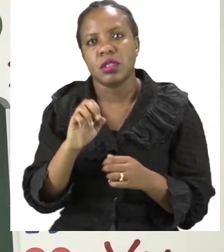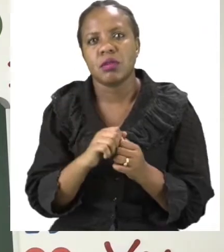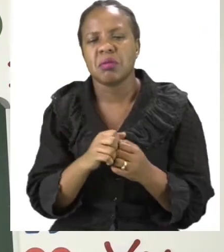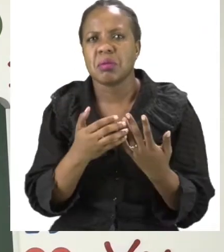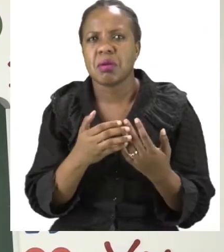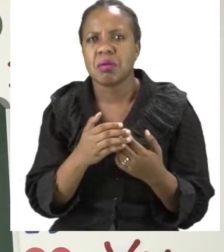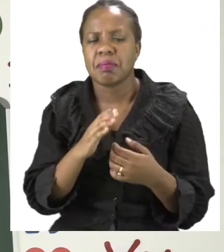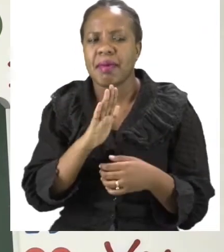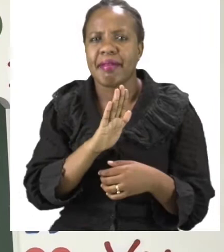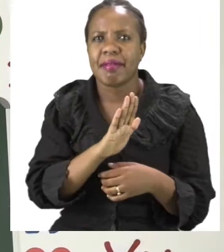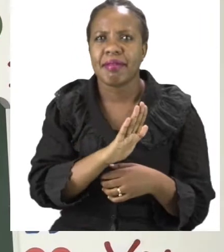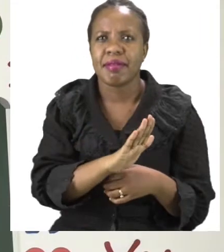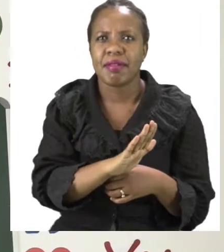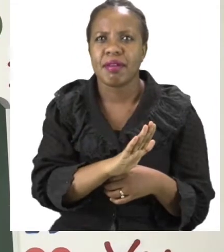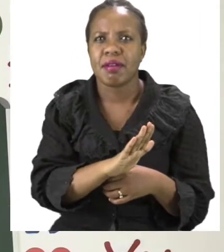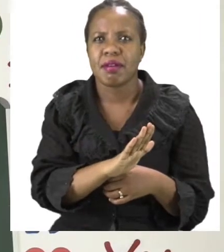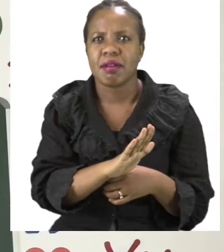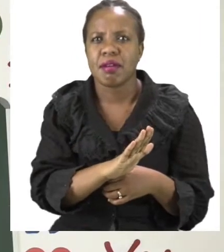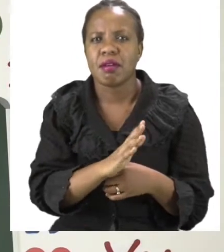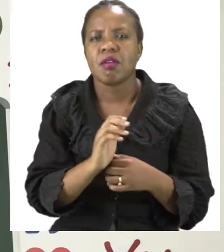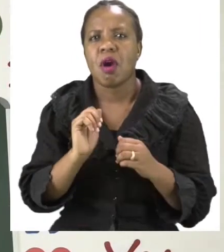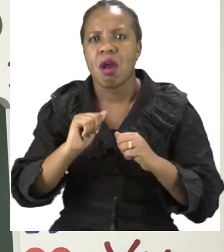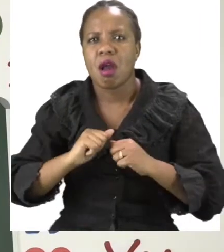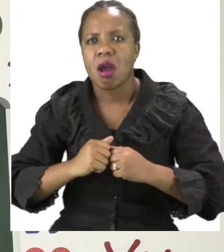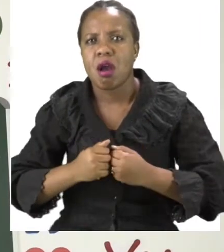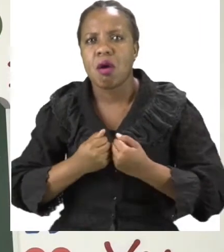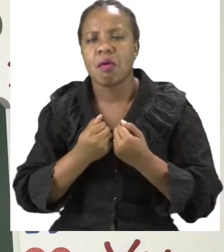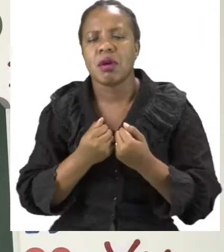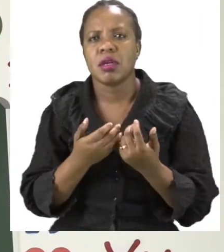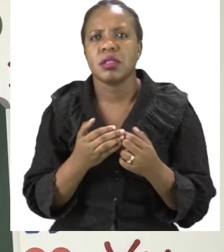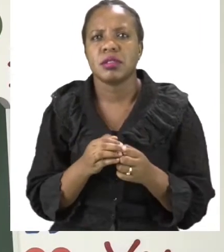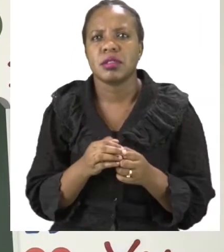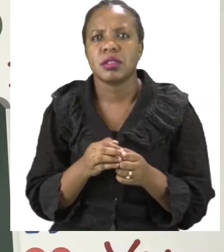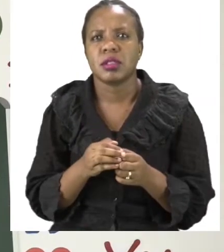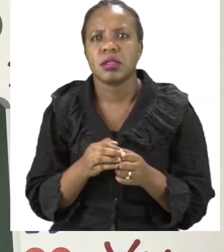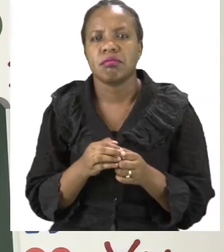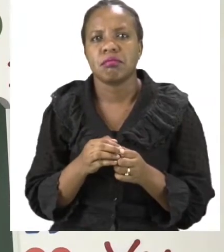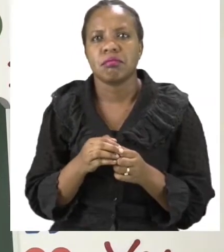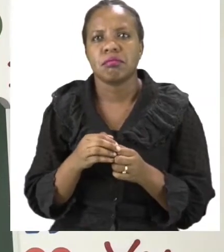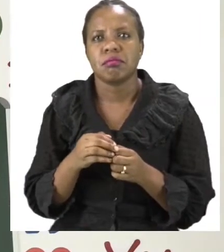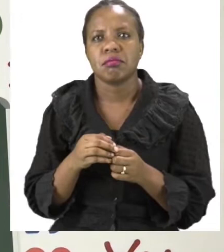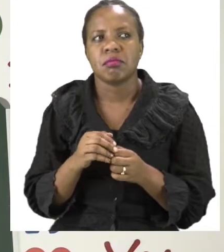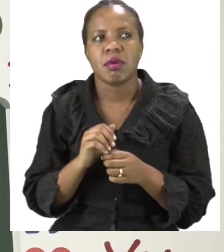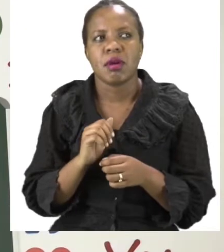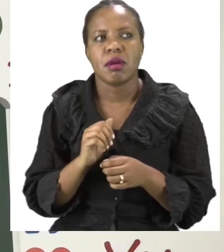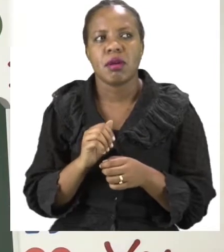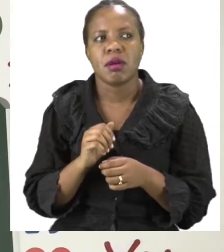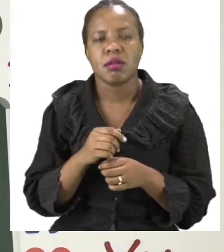say ours is? Can we say them is?